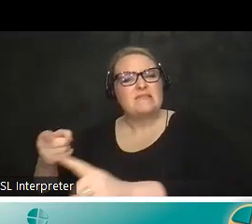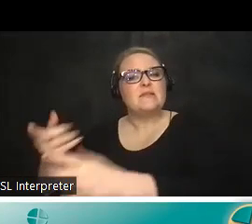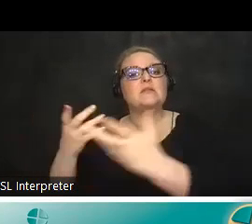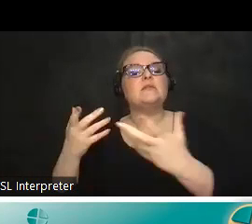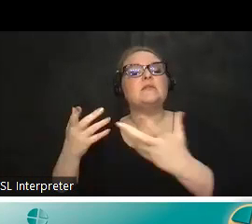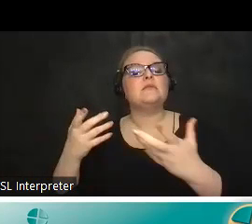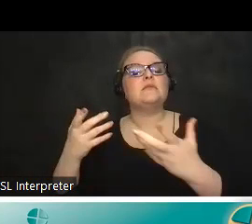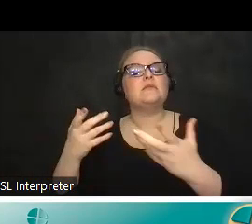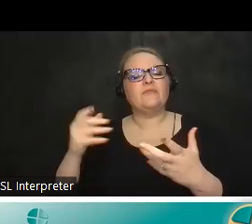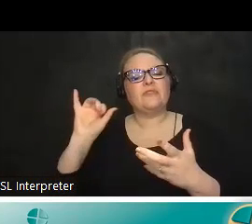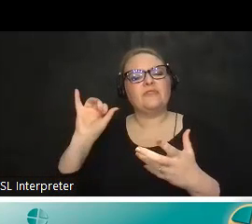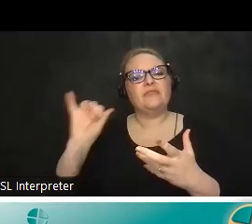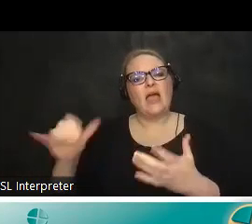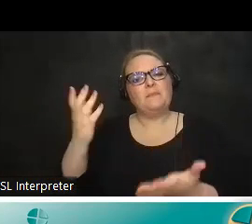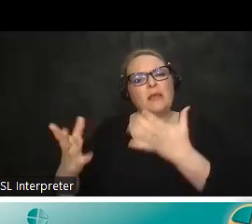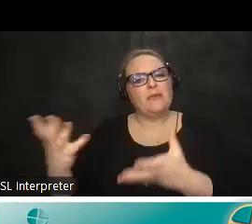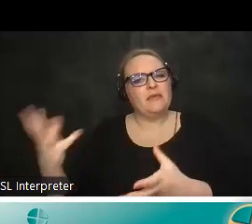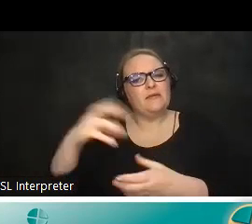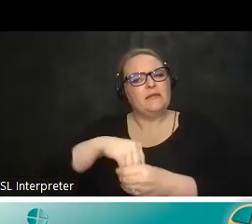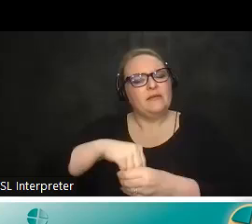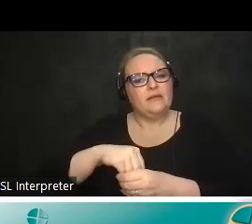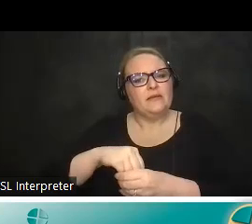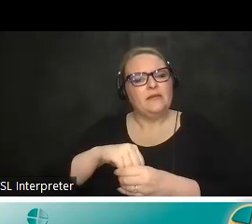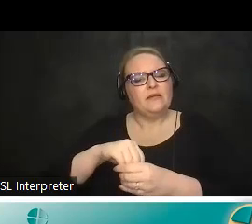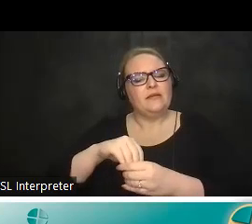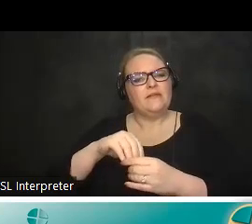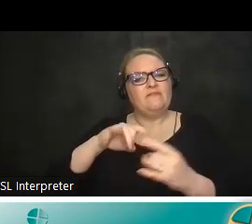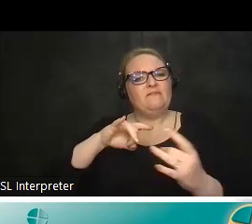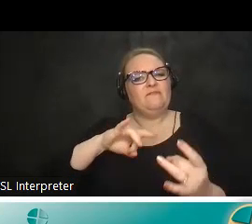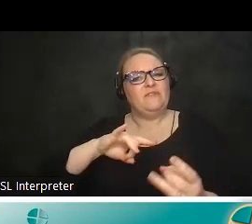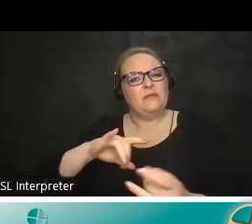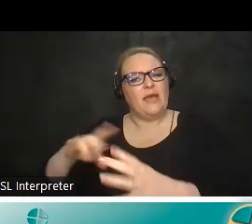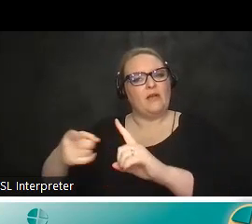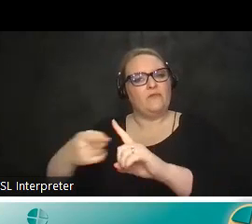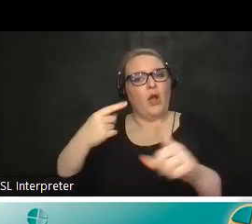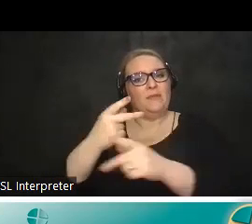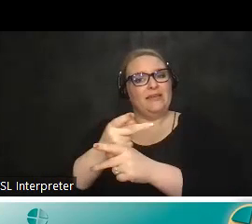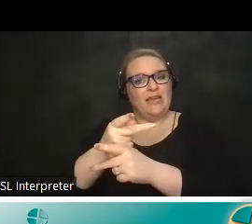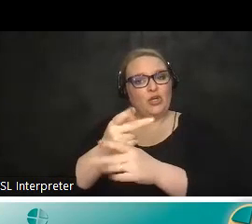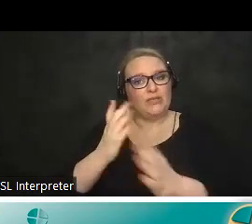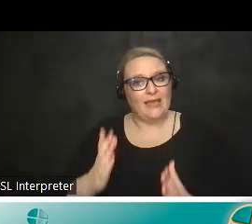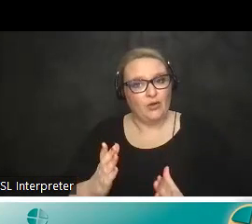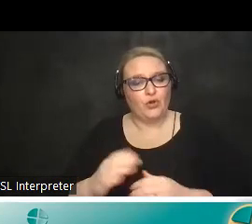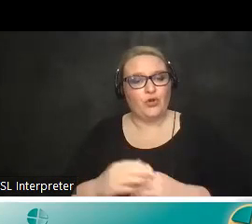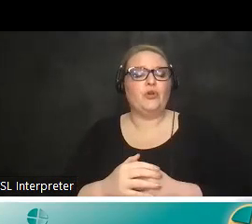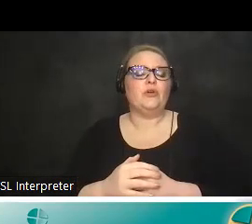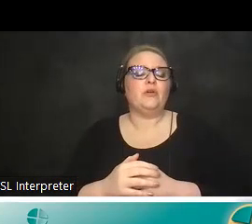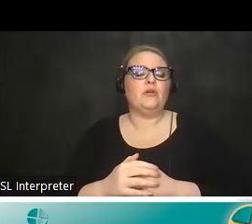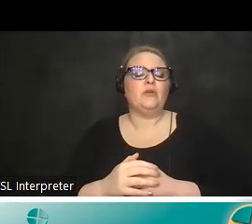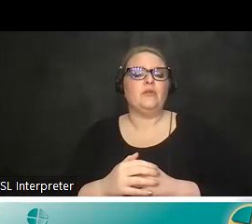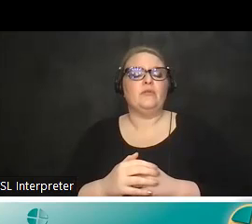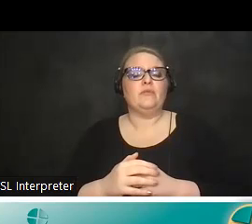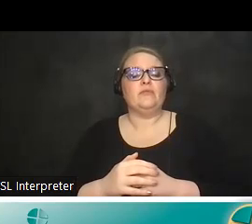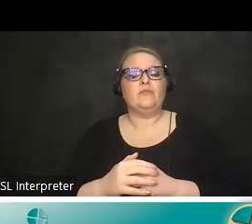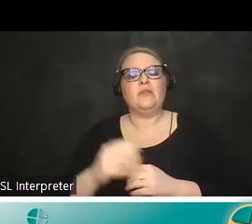again that may incorporate um the feed input from the caretaker if there is one um or other